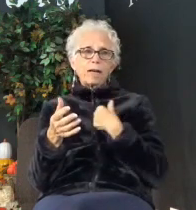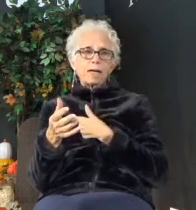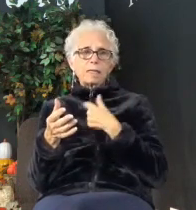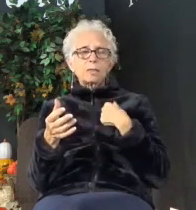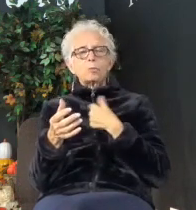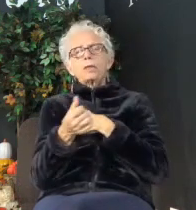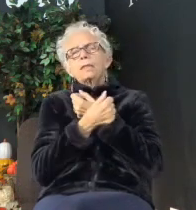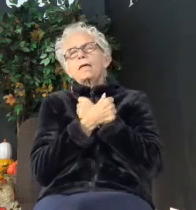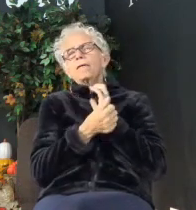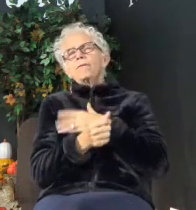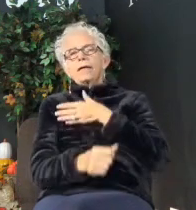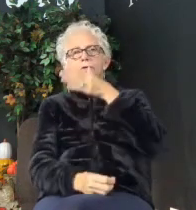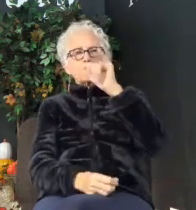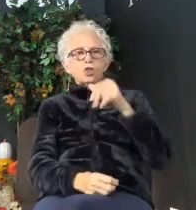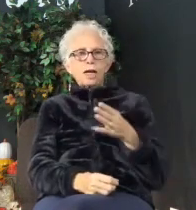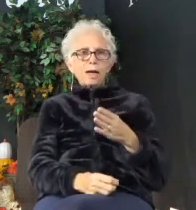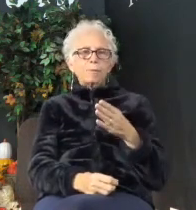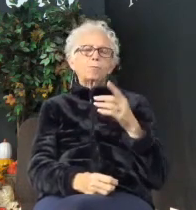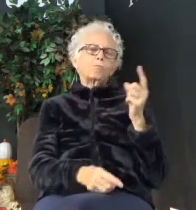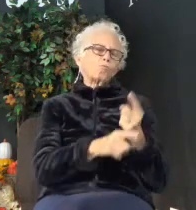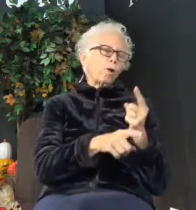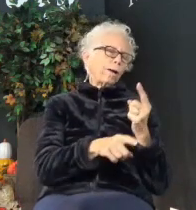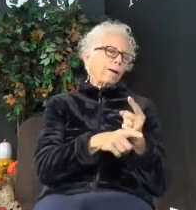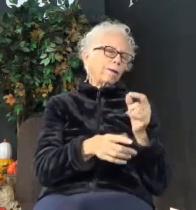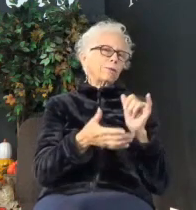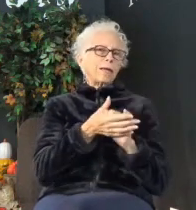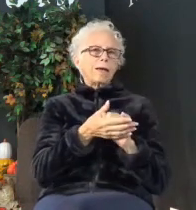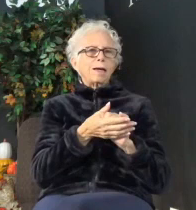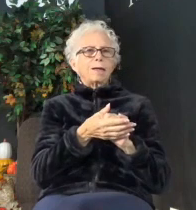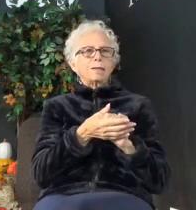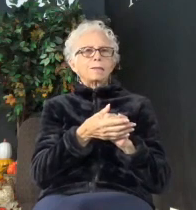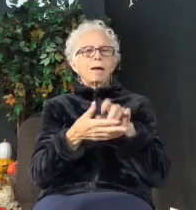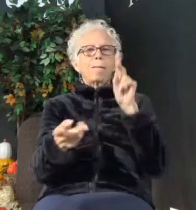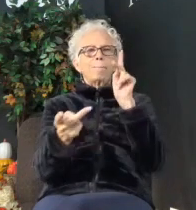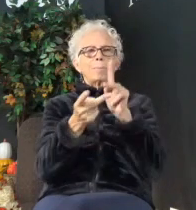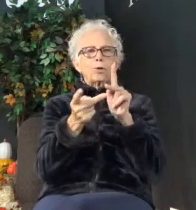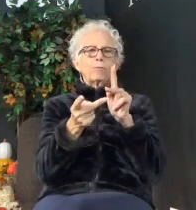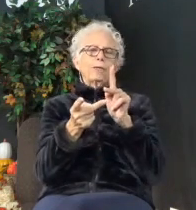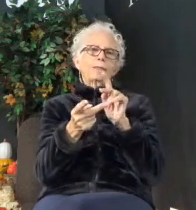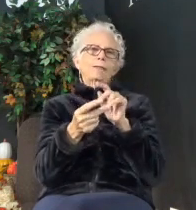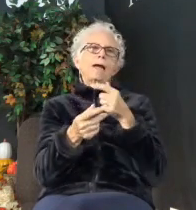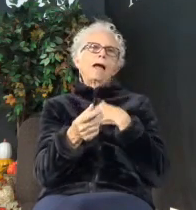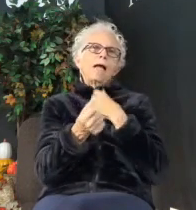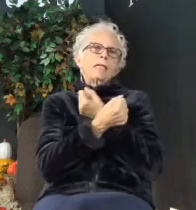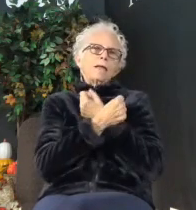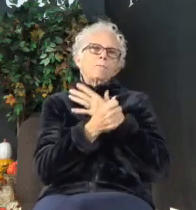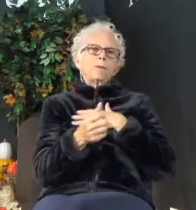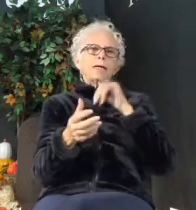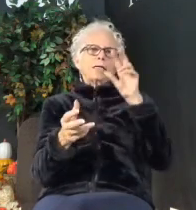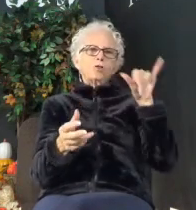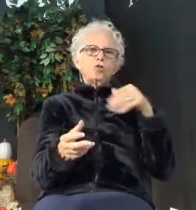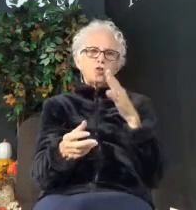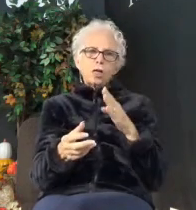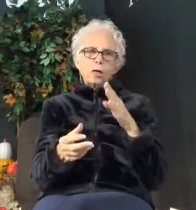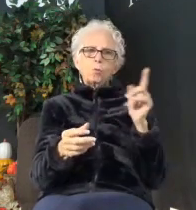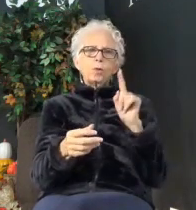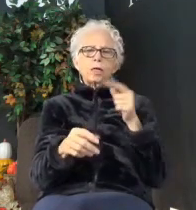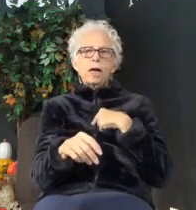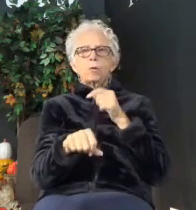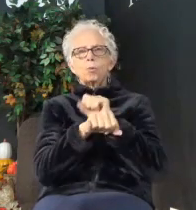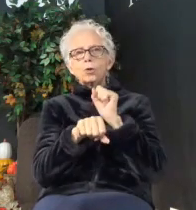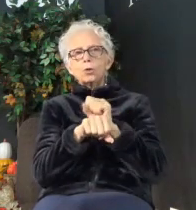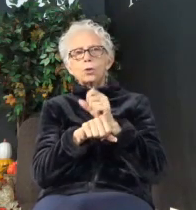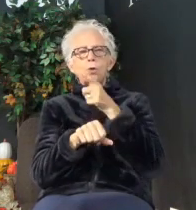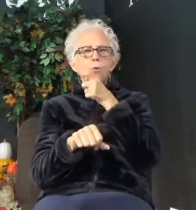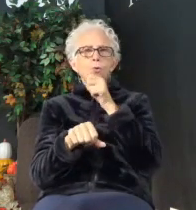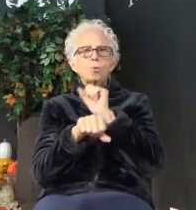our jobs. And we're like, yeah, right. That's perfect. I love my job. I love who I work with. I love who I